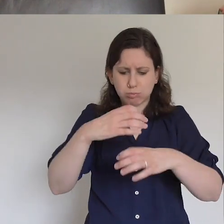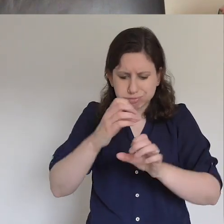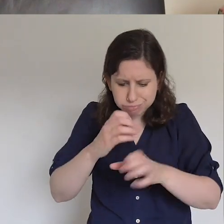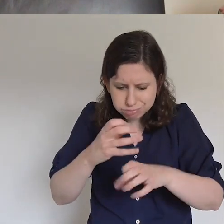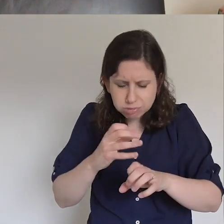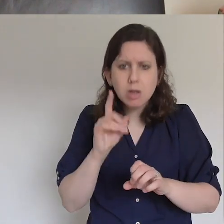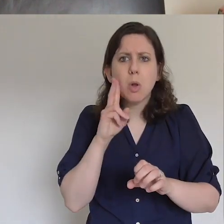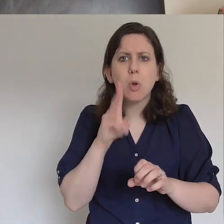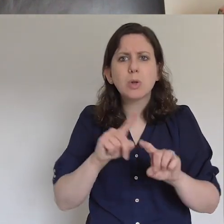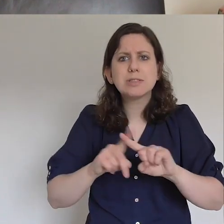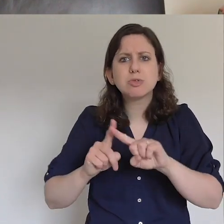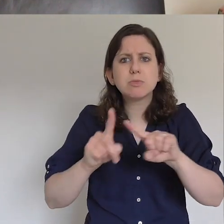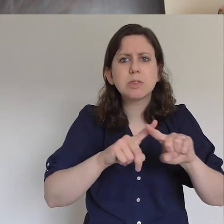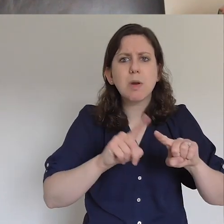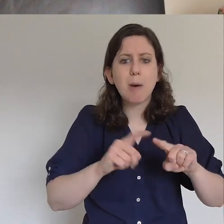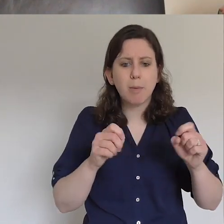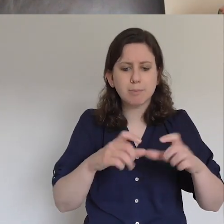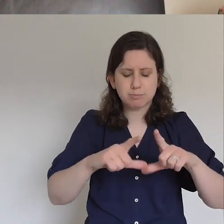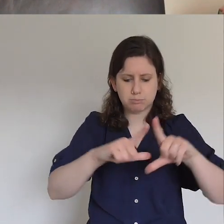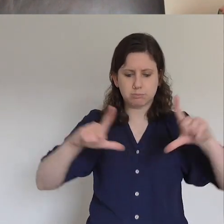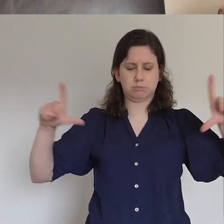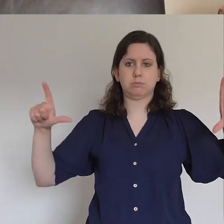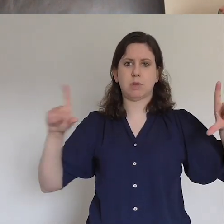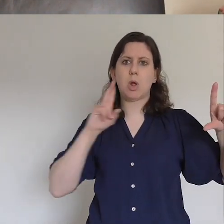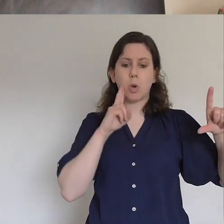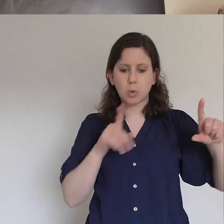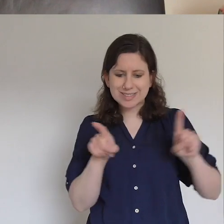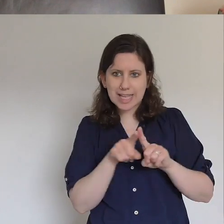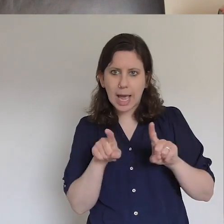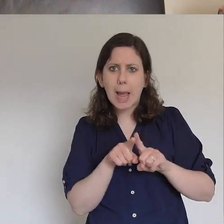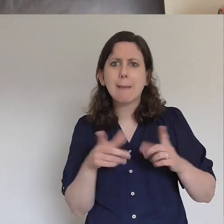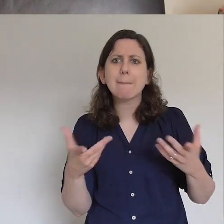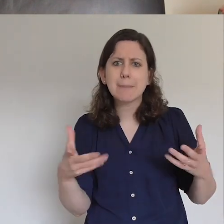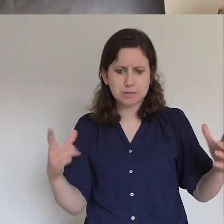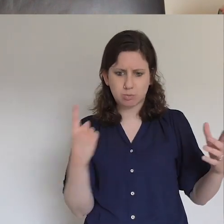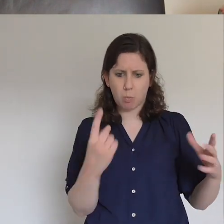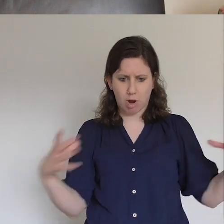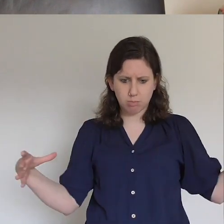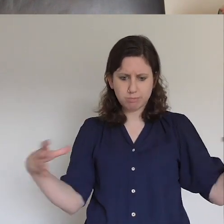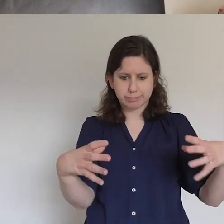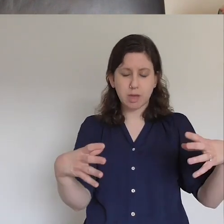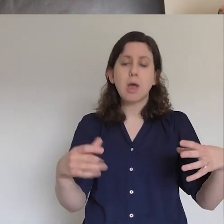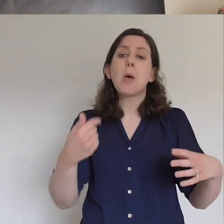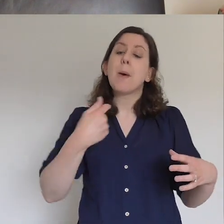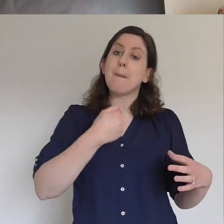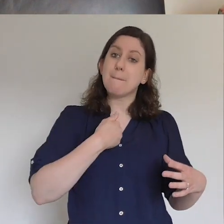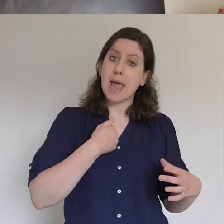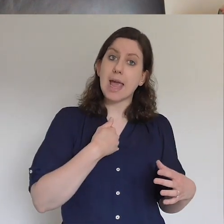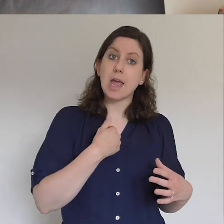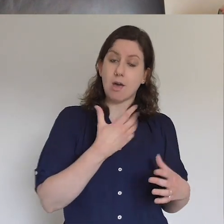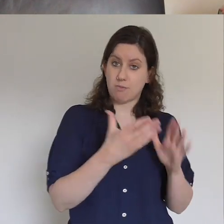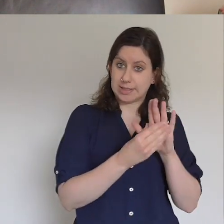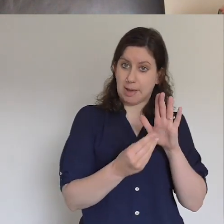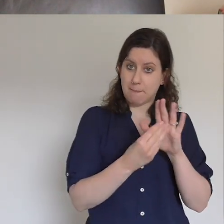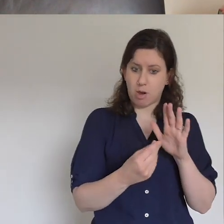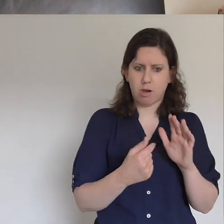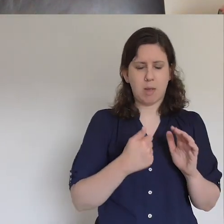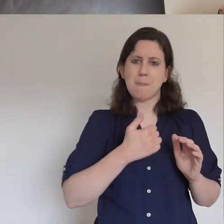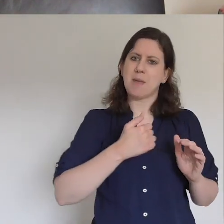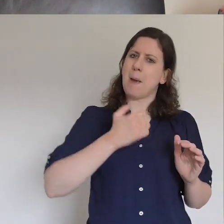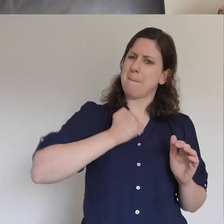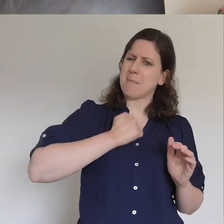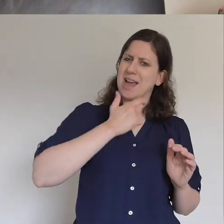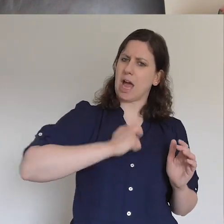you'll be surprised to hear this one. I can be a bit much for some people. I can. I can be a bit much. Bit too energetic, bit too in your face, bit too